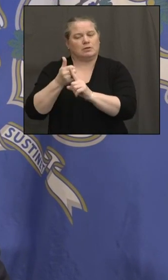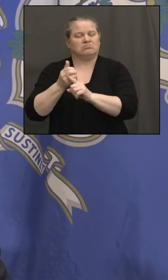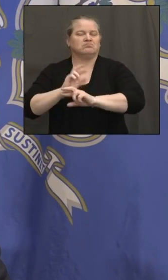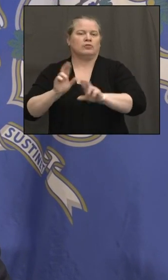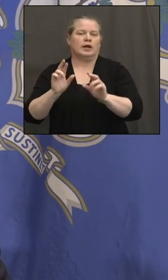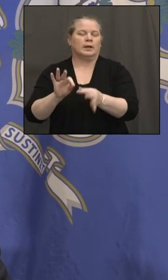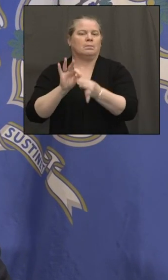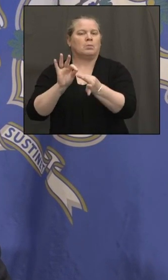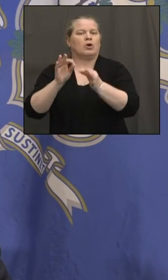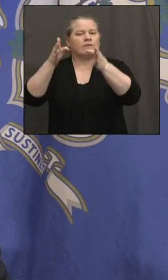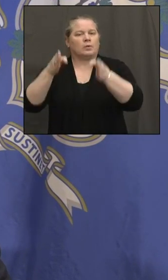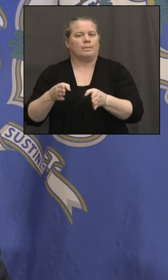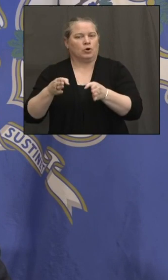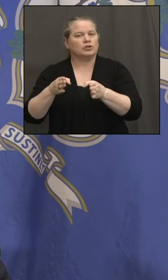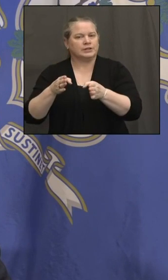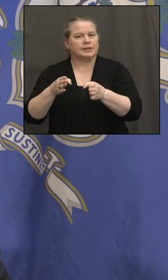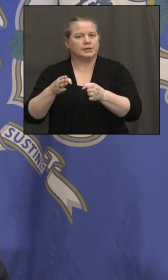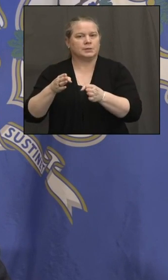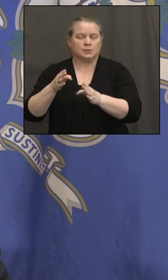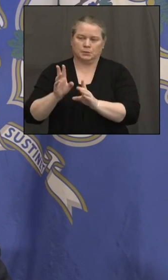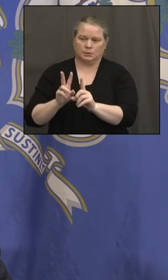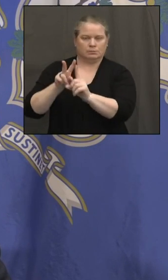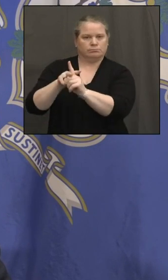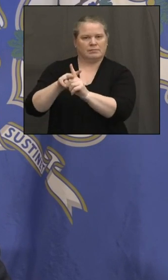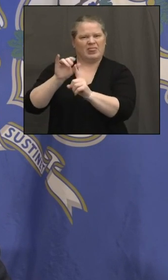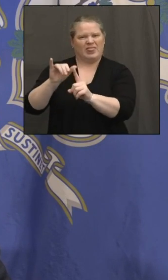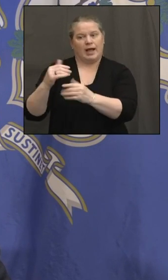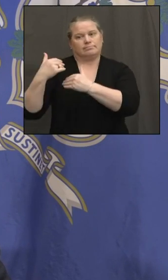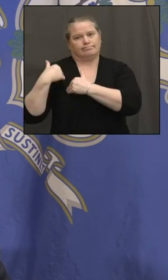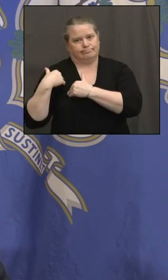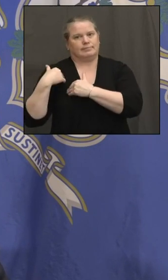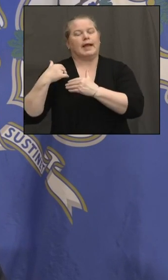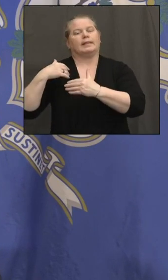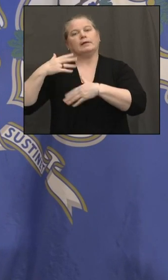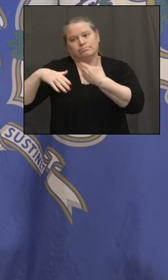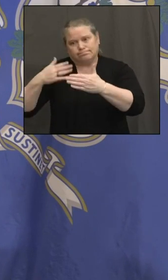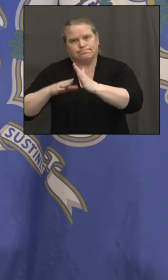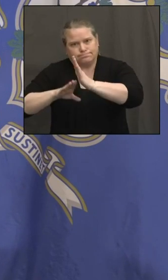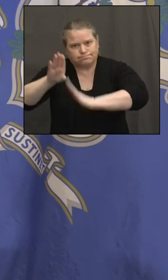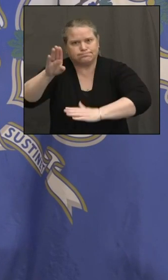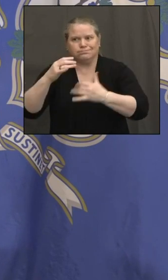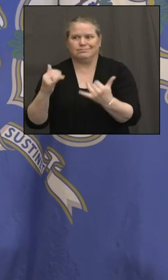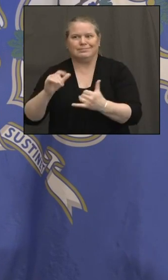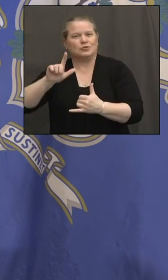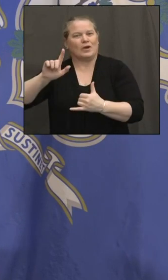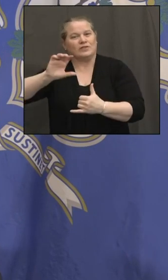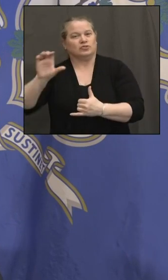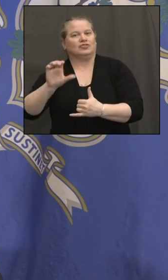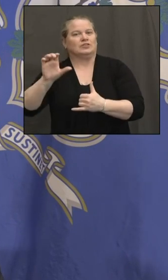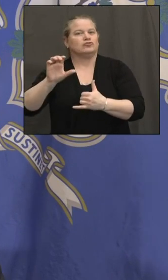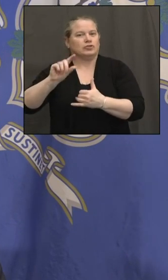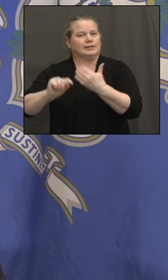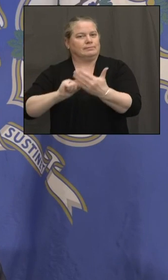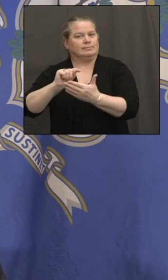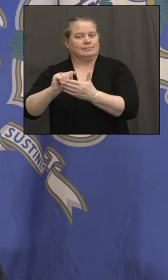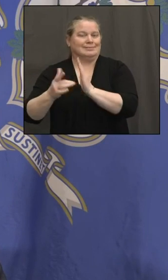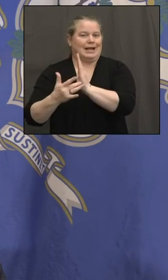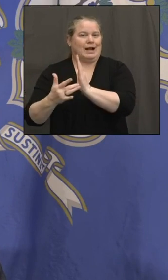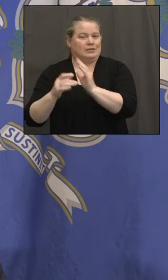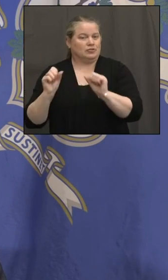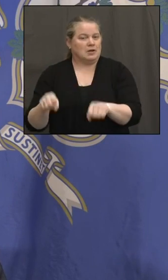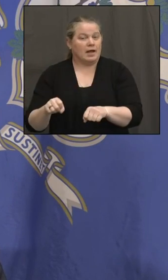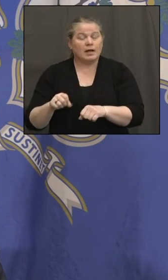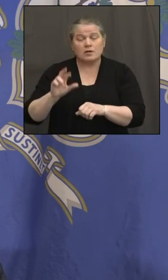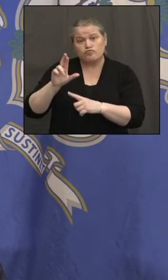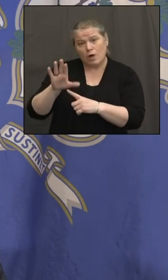the state and bring it into the modern era. Rob, want to tell us a little bit about what this agreement means to the Lottery Commission, what we